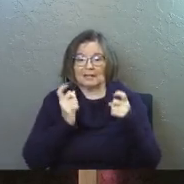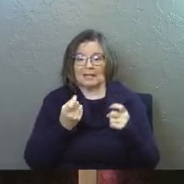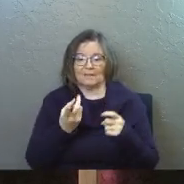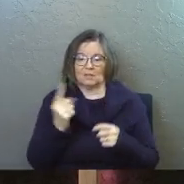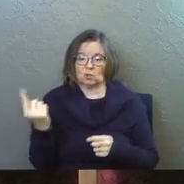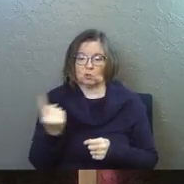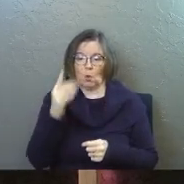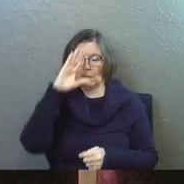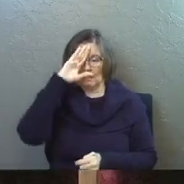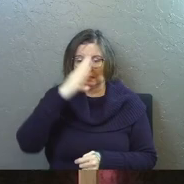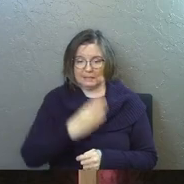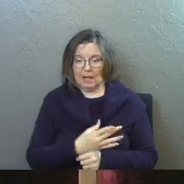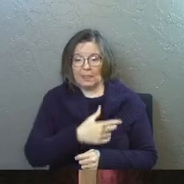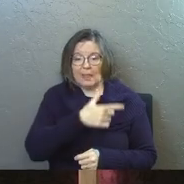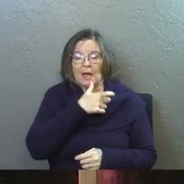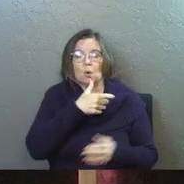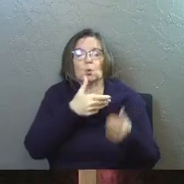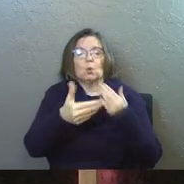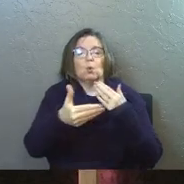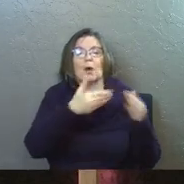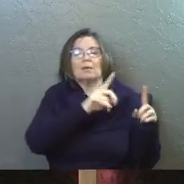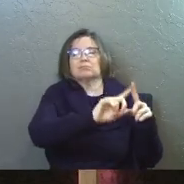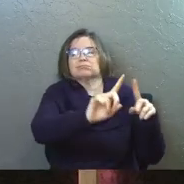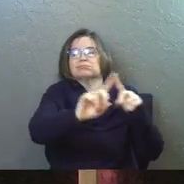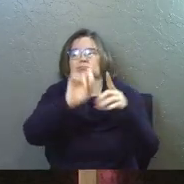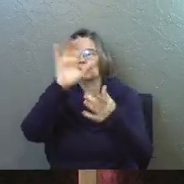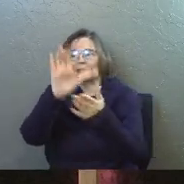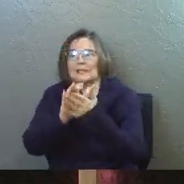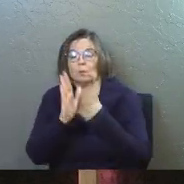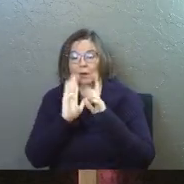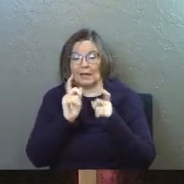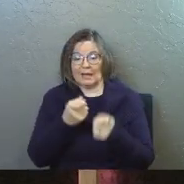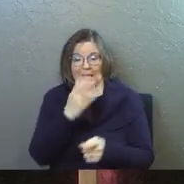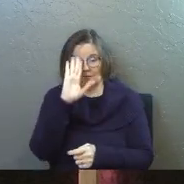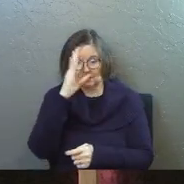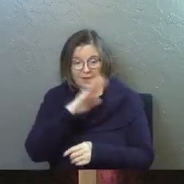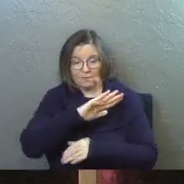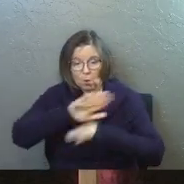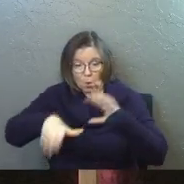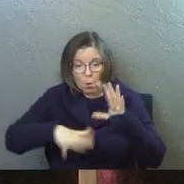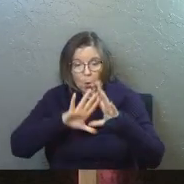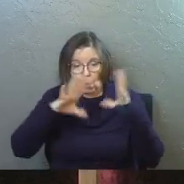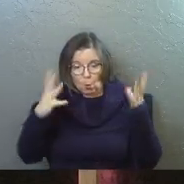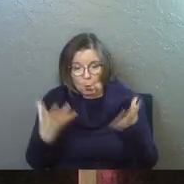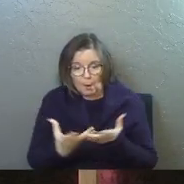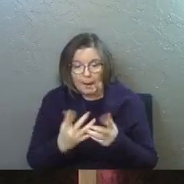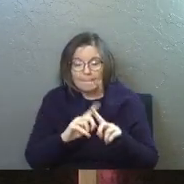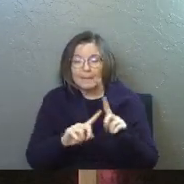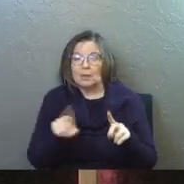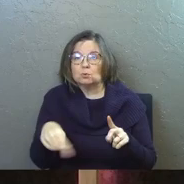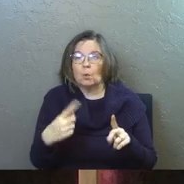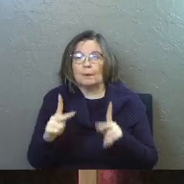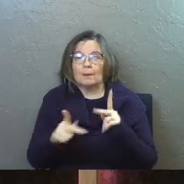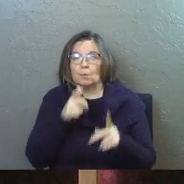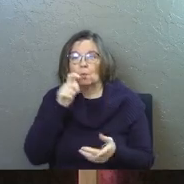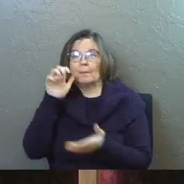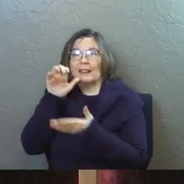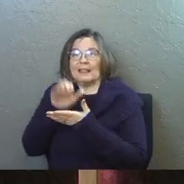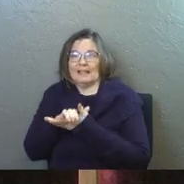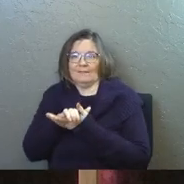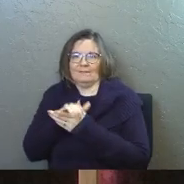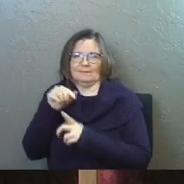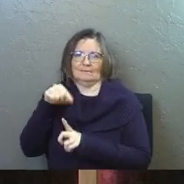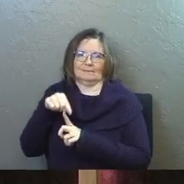gave his only son, that whoever believes in him. Well, God gave his son for the whole world, but it's whoever believes in him.